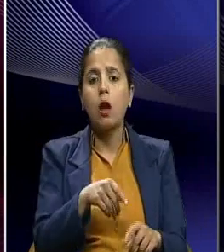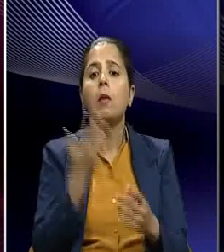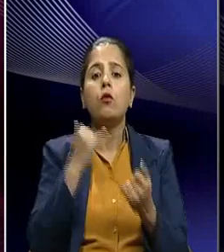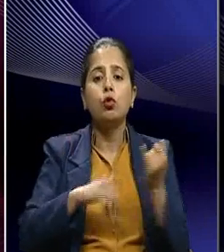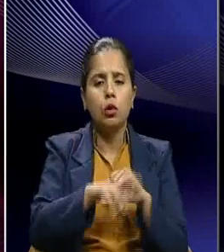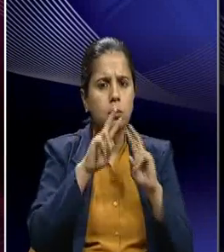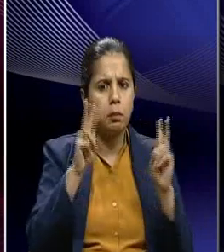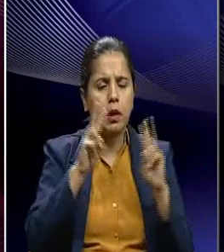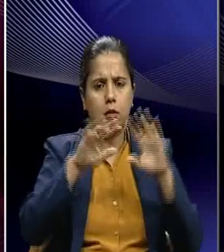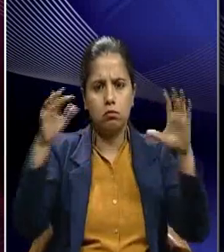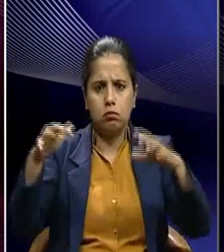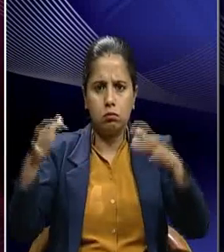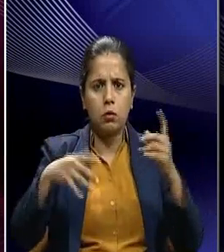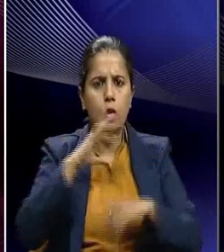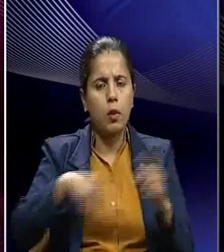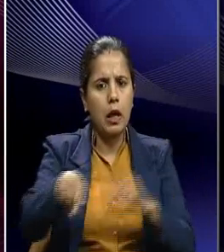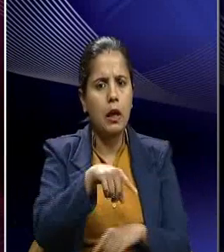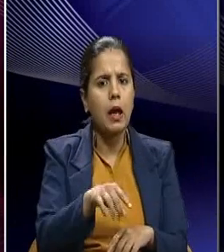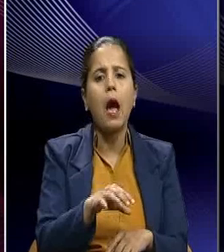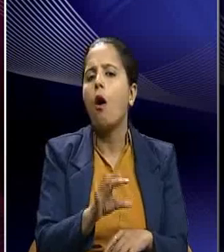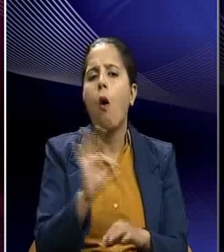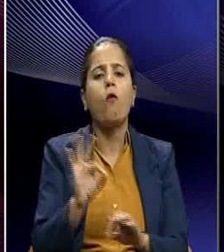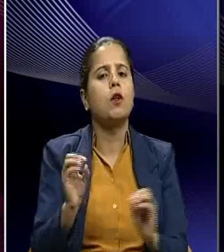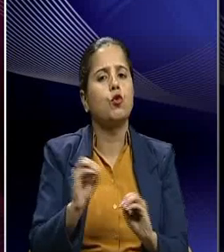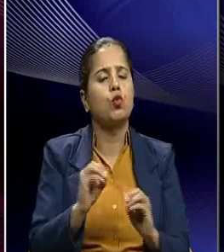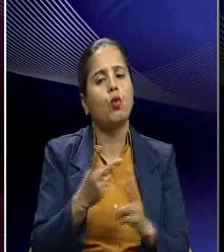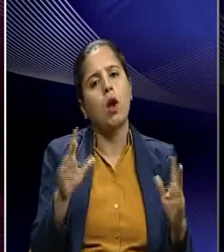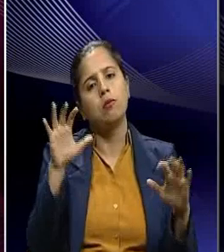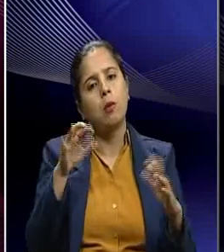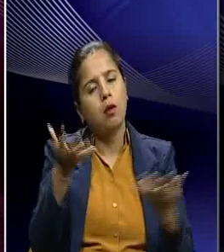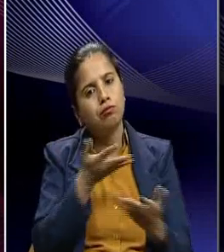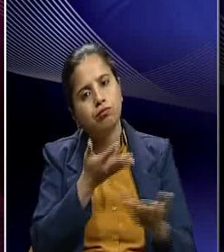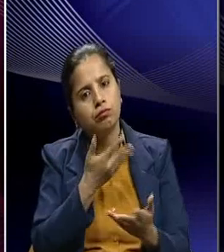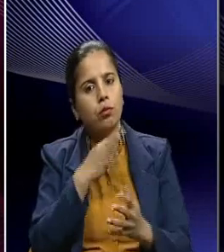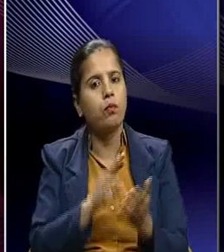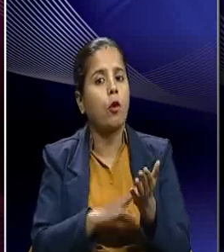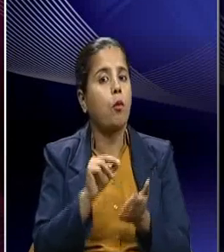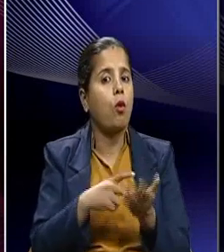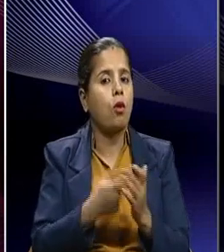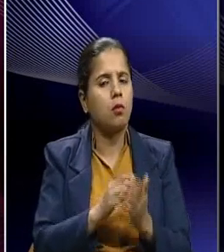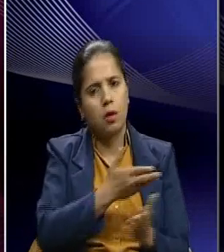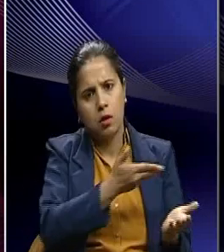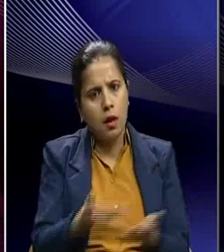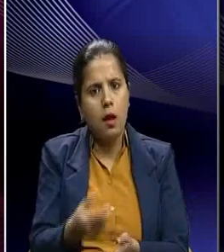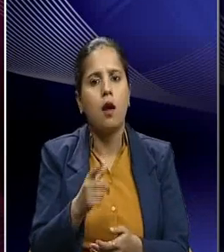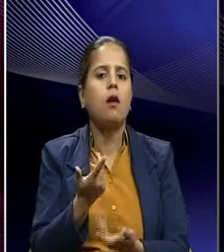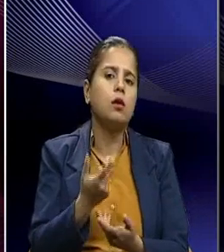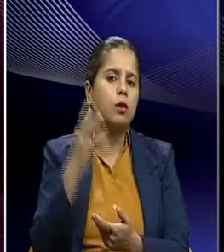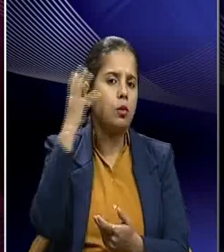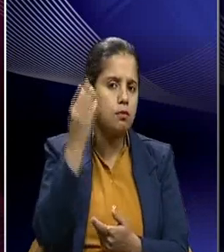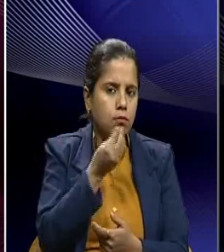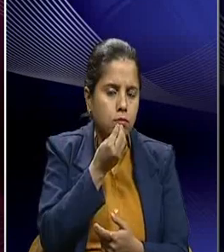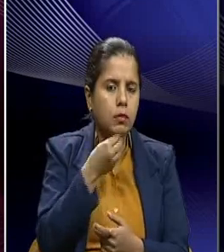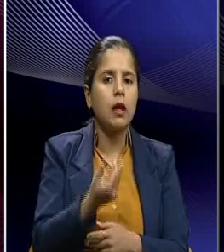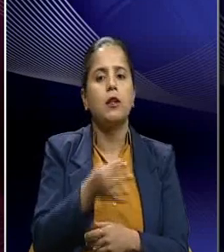and the unofficial surroundings to engage most of the monarchs. How he invited them to the lunch and tea at his home in Delhi.